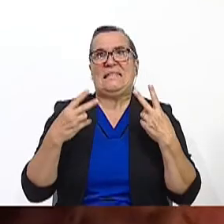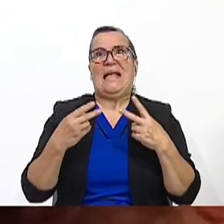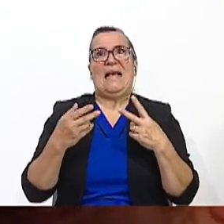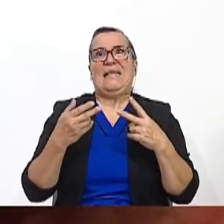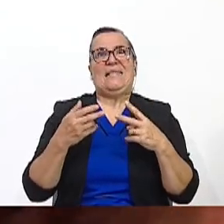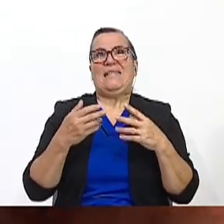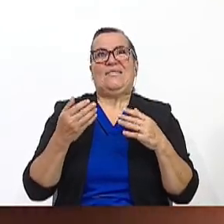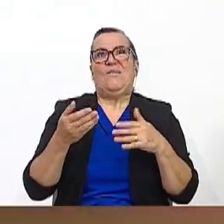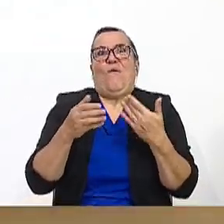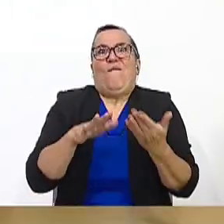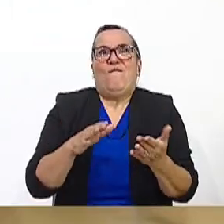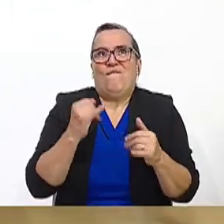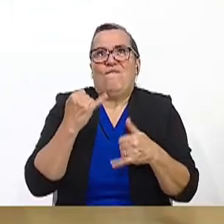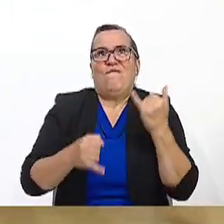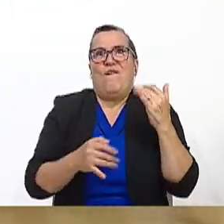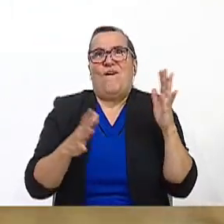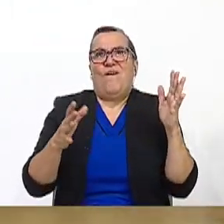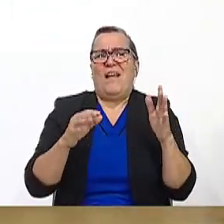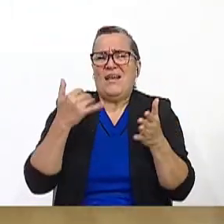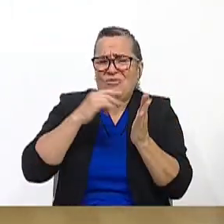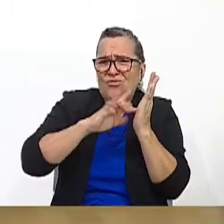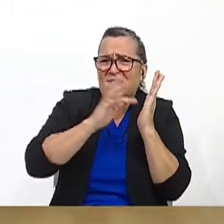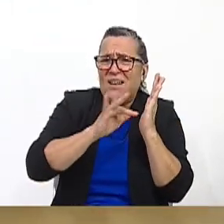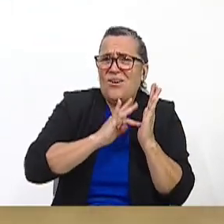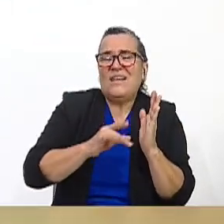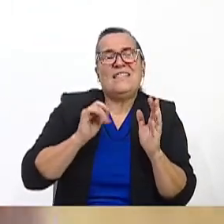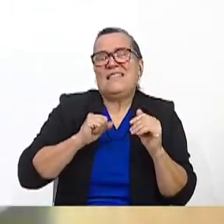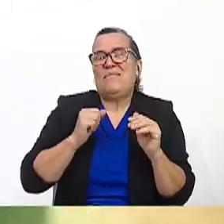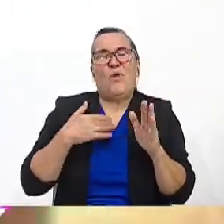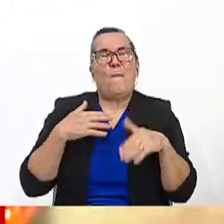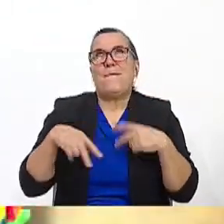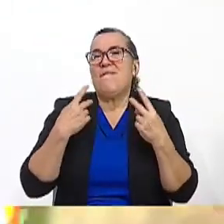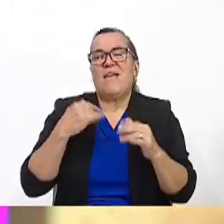Over? Over. It's a phone. It would be over.